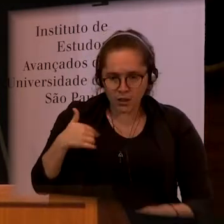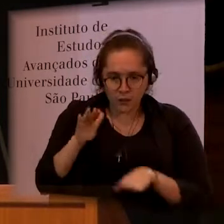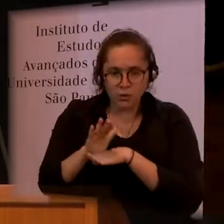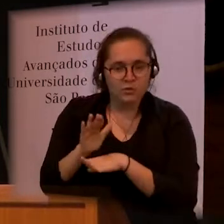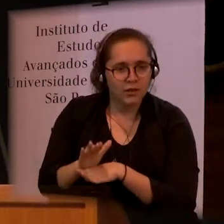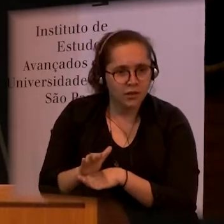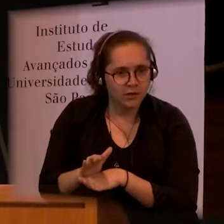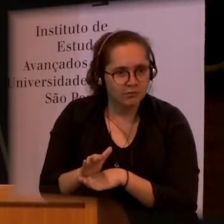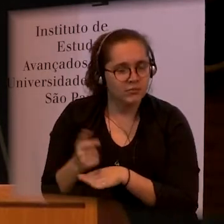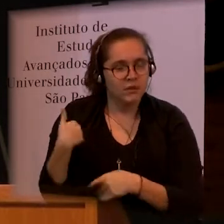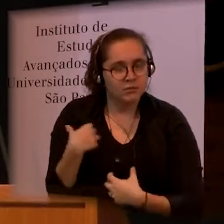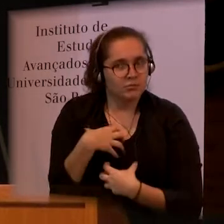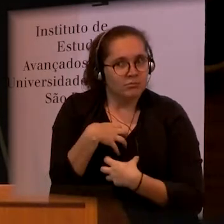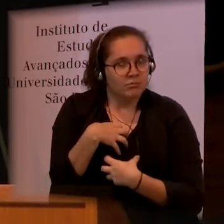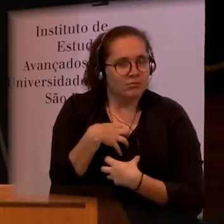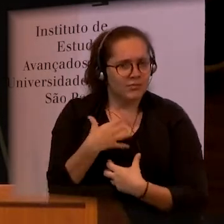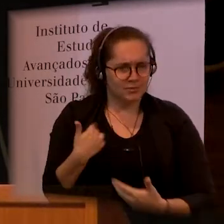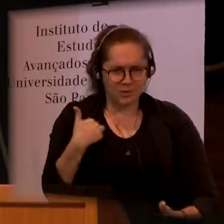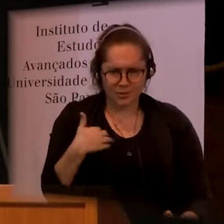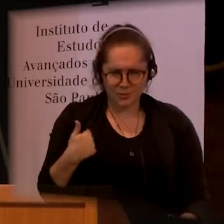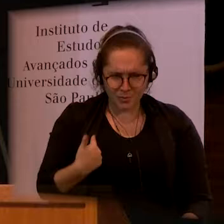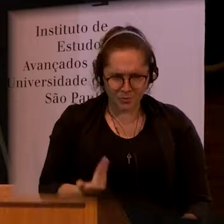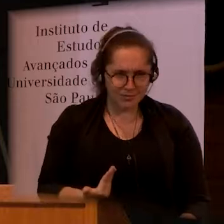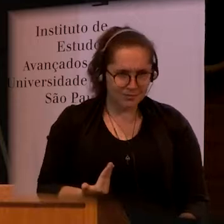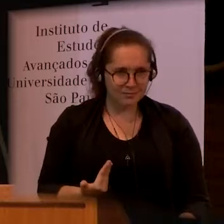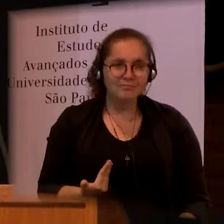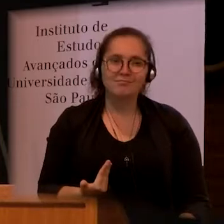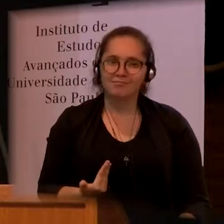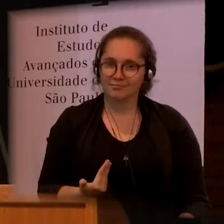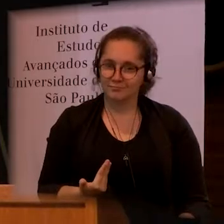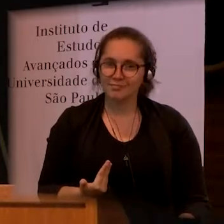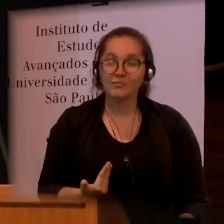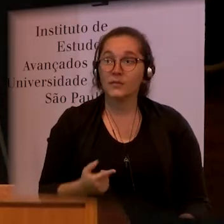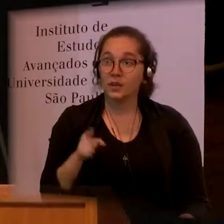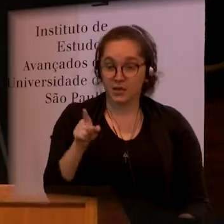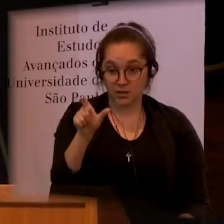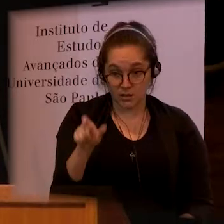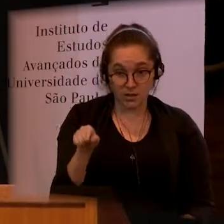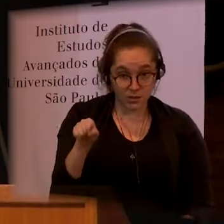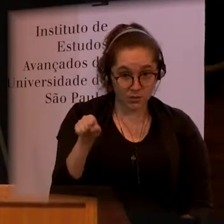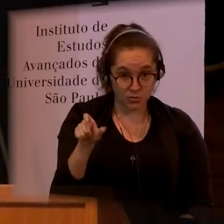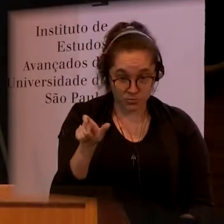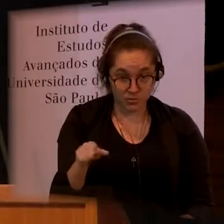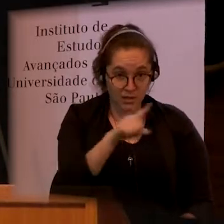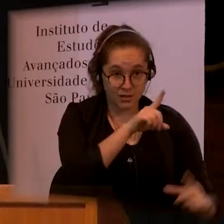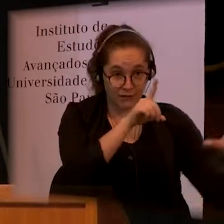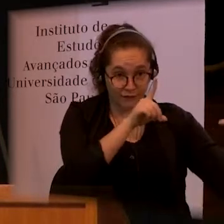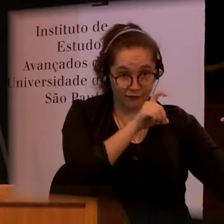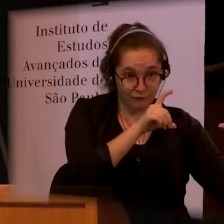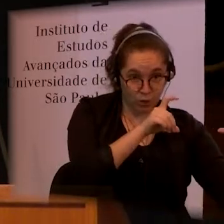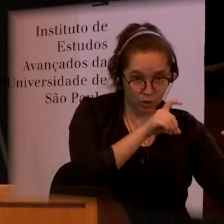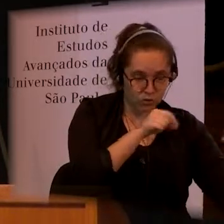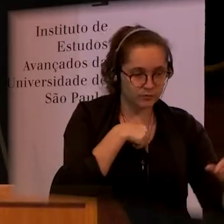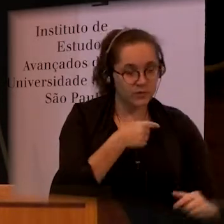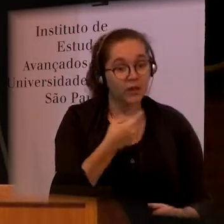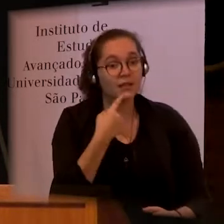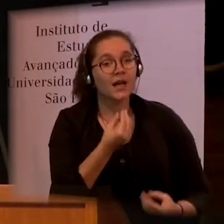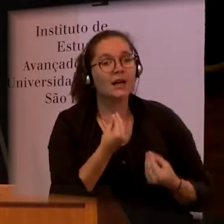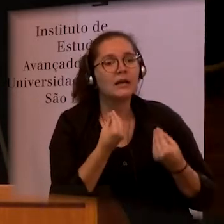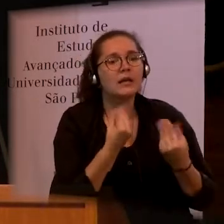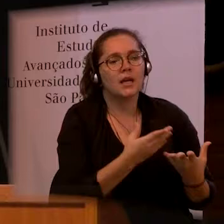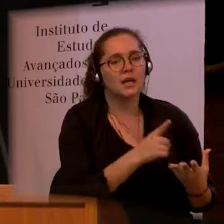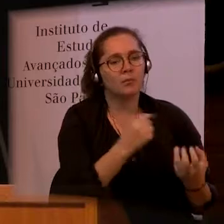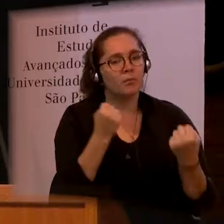And that's not a very empowering way for this person to be seen. Because it is not seeing that this person with a